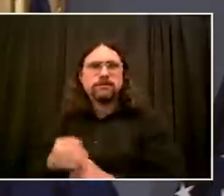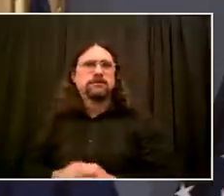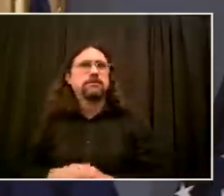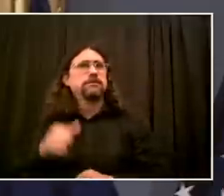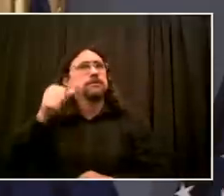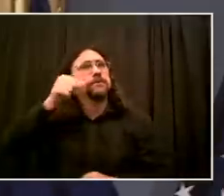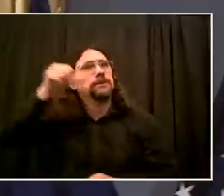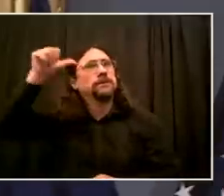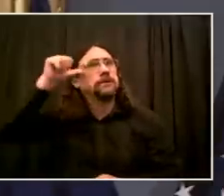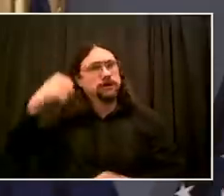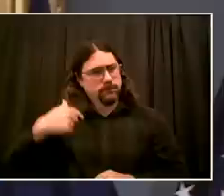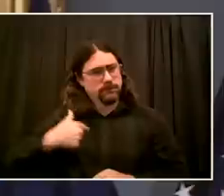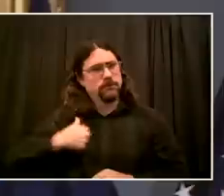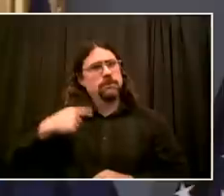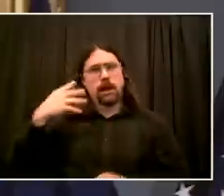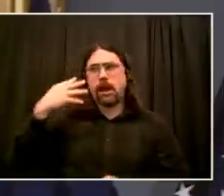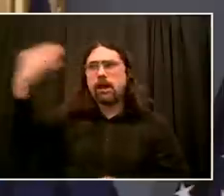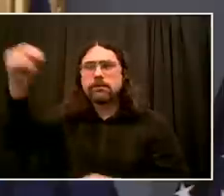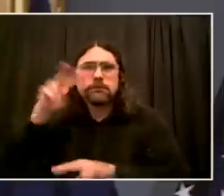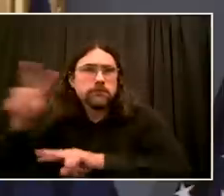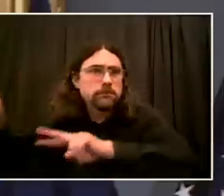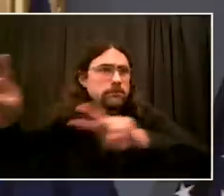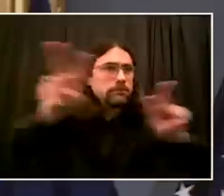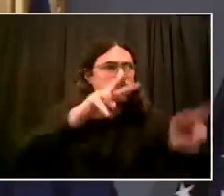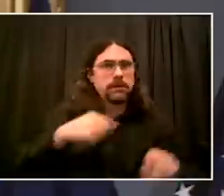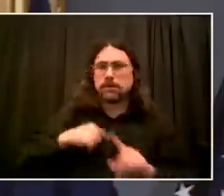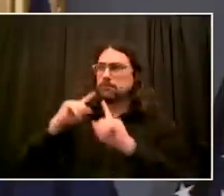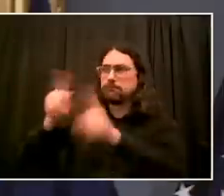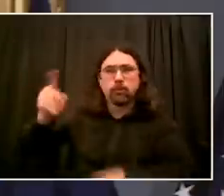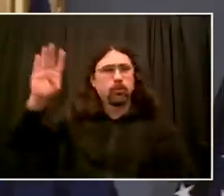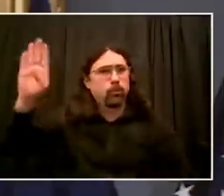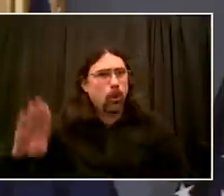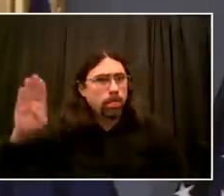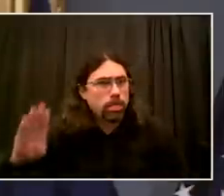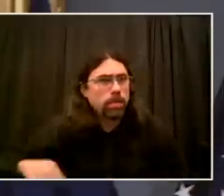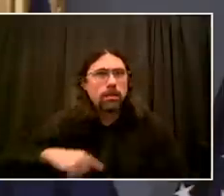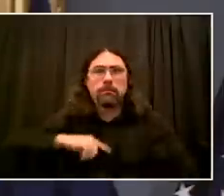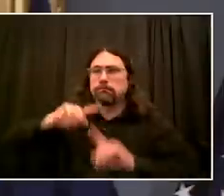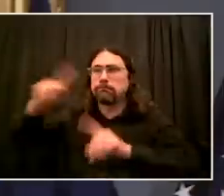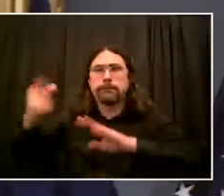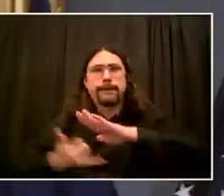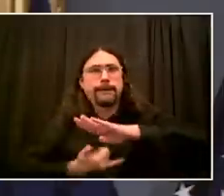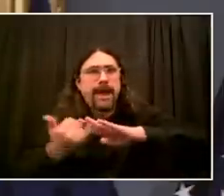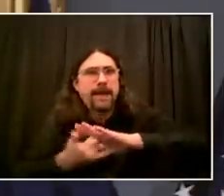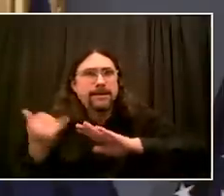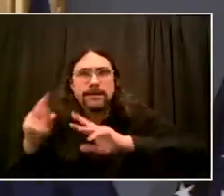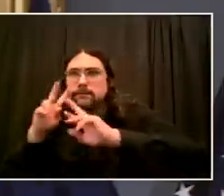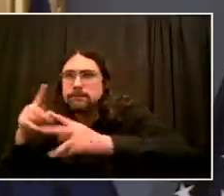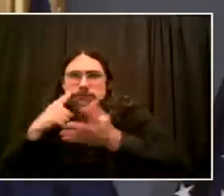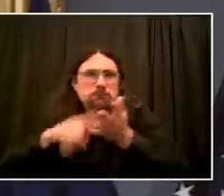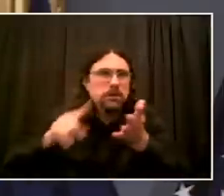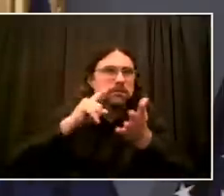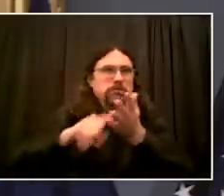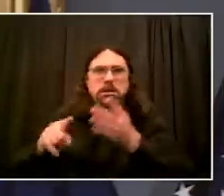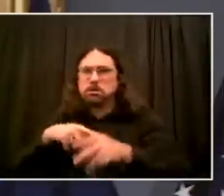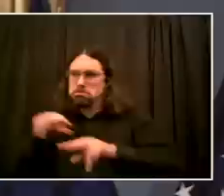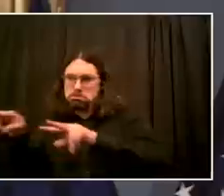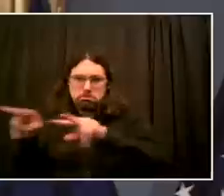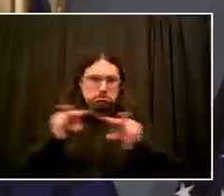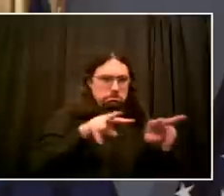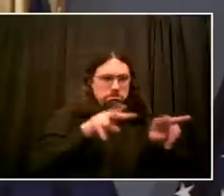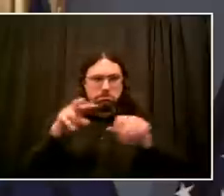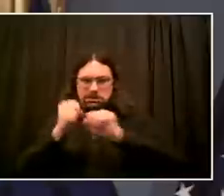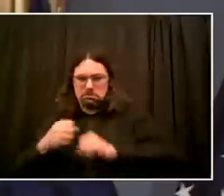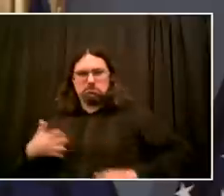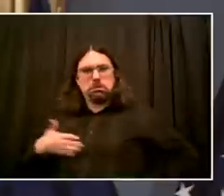complex, ever-changing situation. I spoke to elected officials throughout the day, spoke to